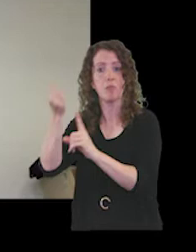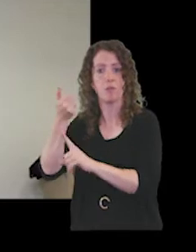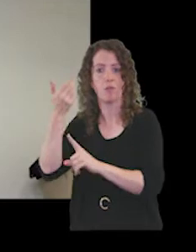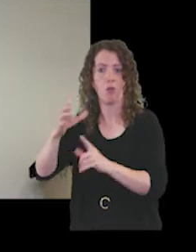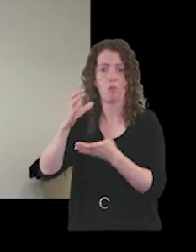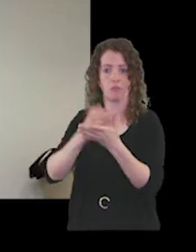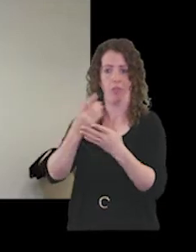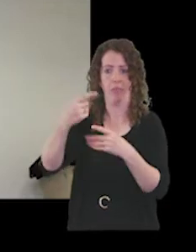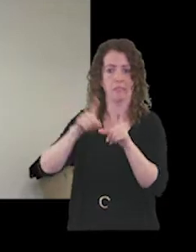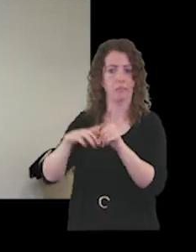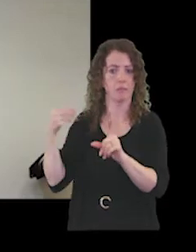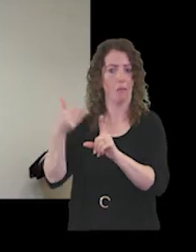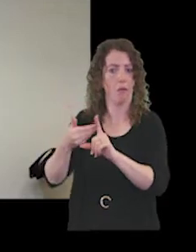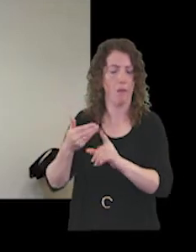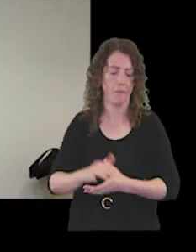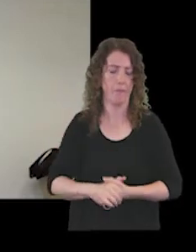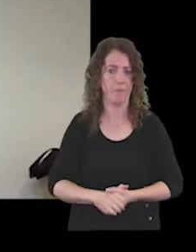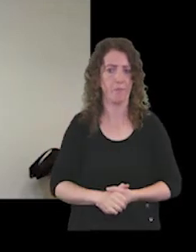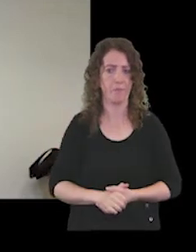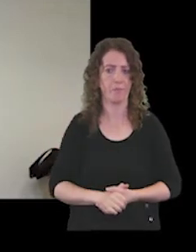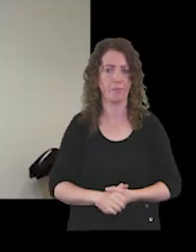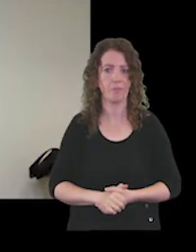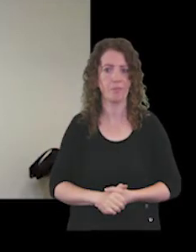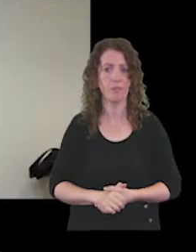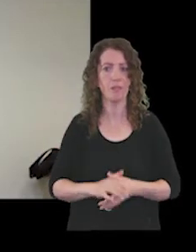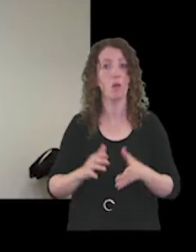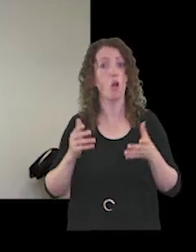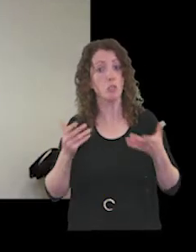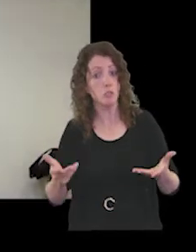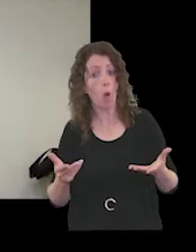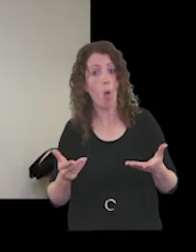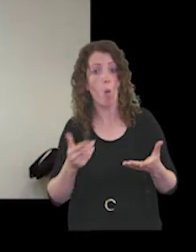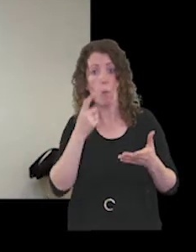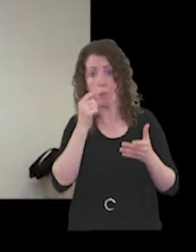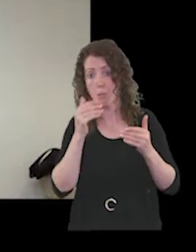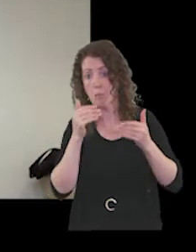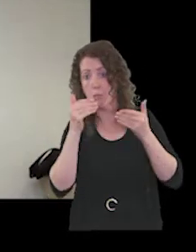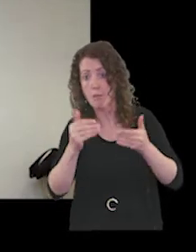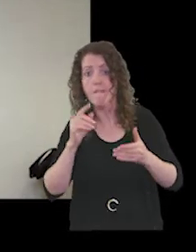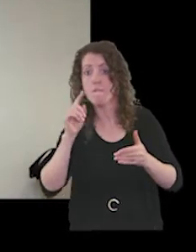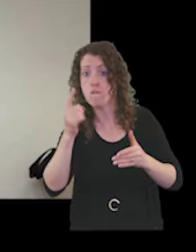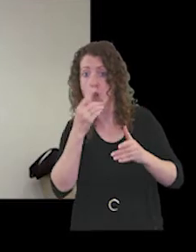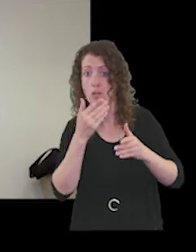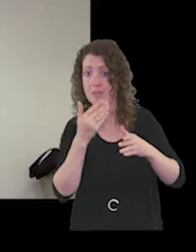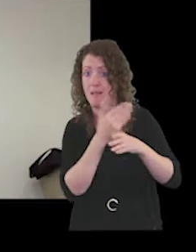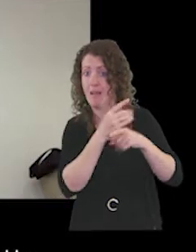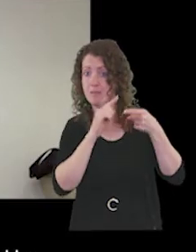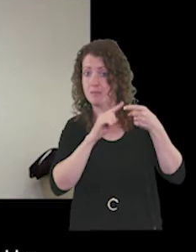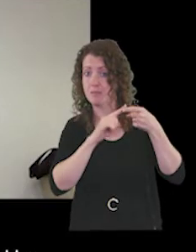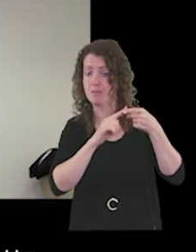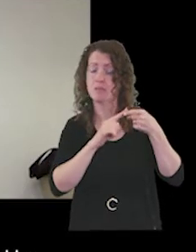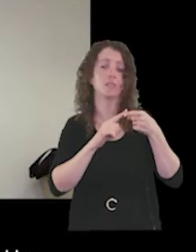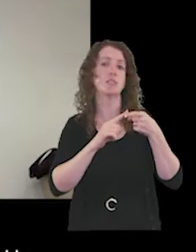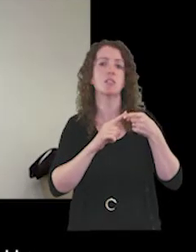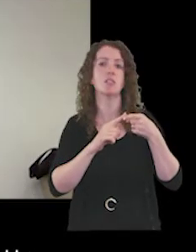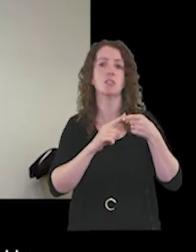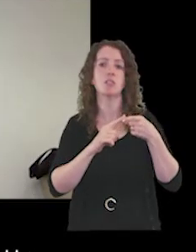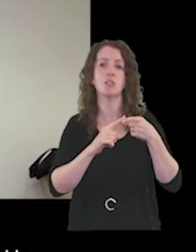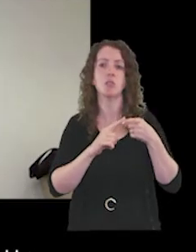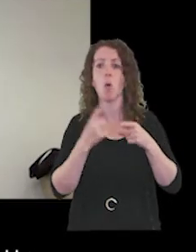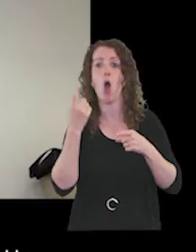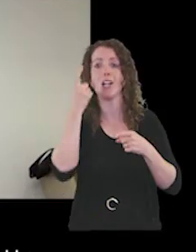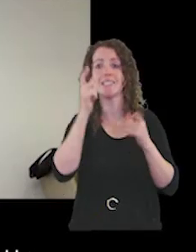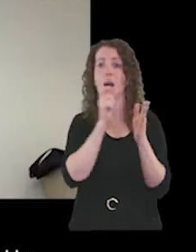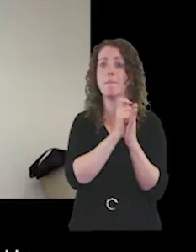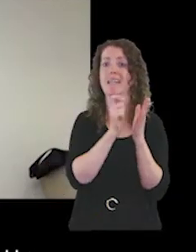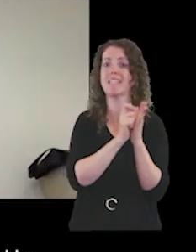from this year as well. So if I could move to our first task, please. Our first task is to consider